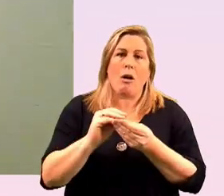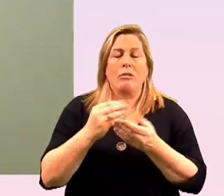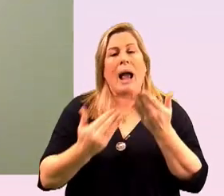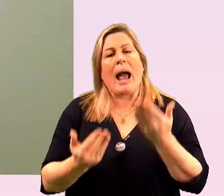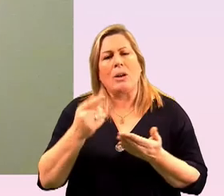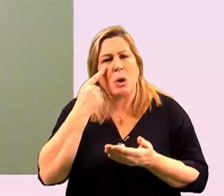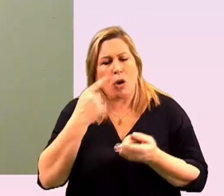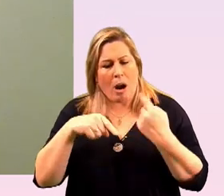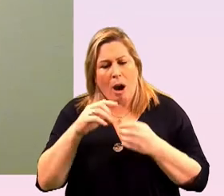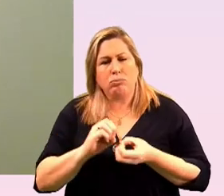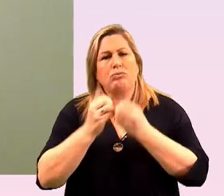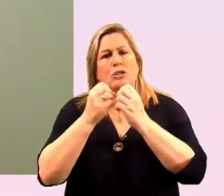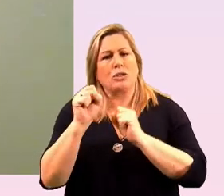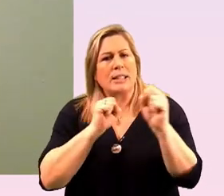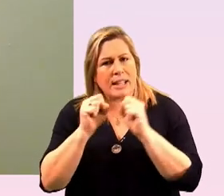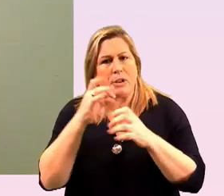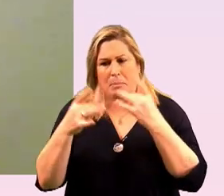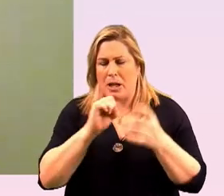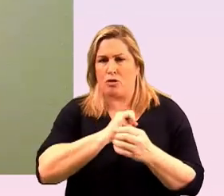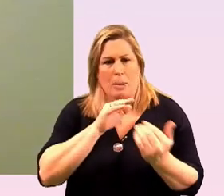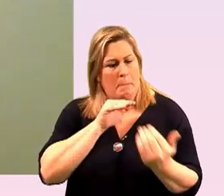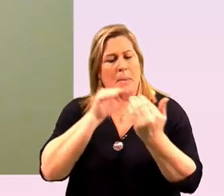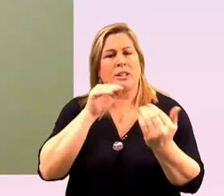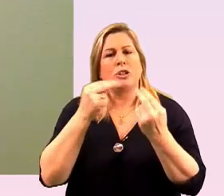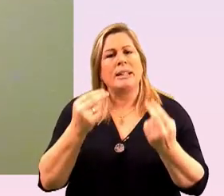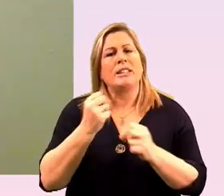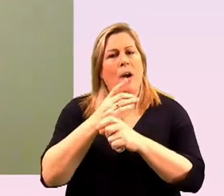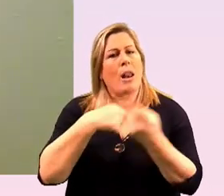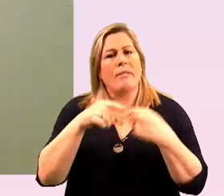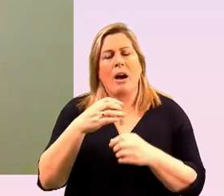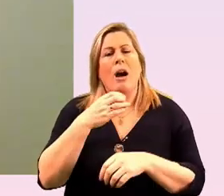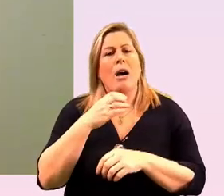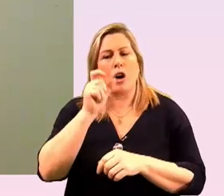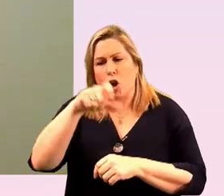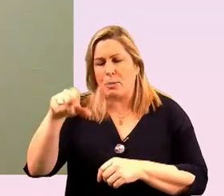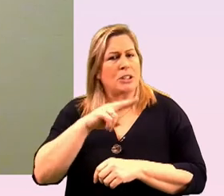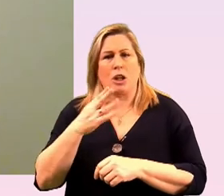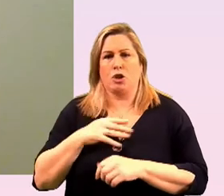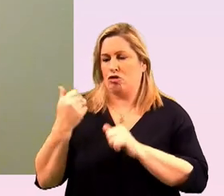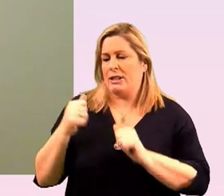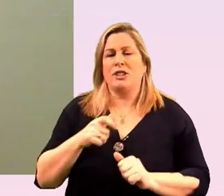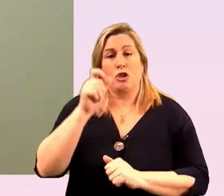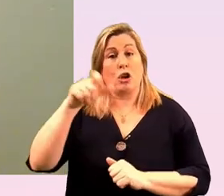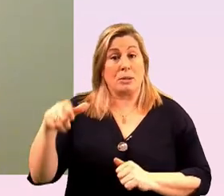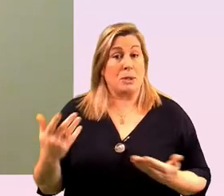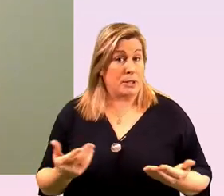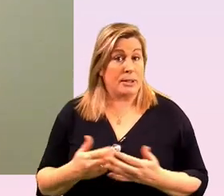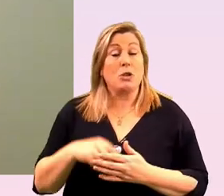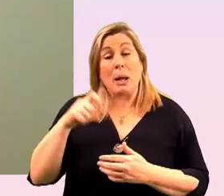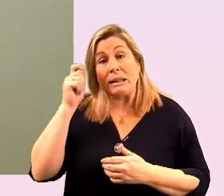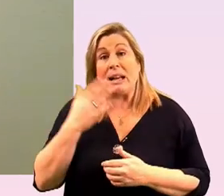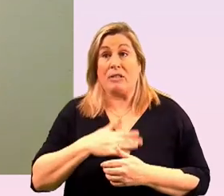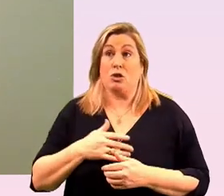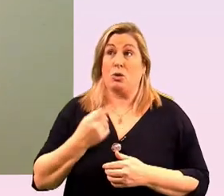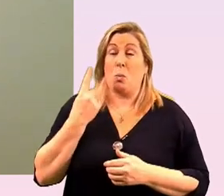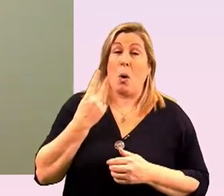services and ensure that we're meeting the needs of all of our customers not just our traditional customers so i think if i was just to give one